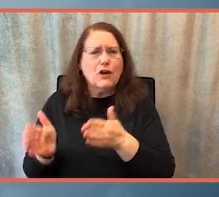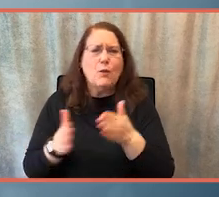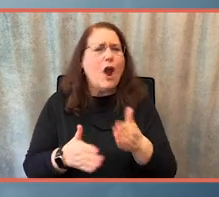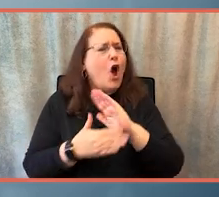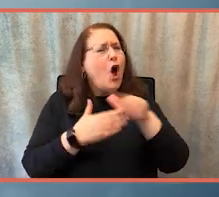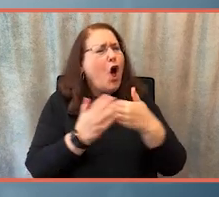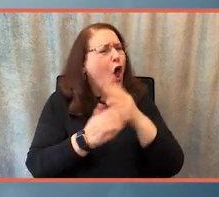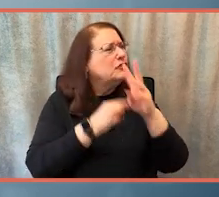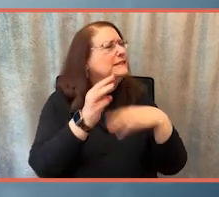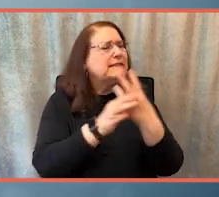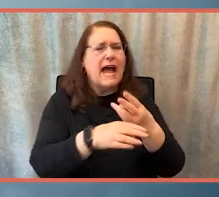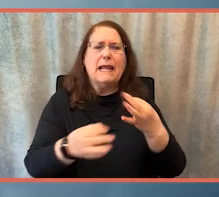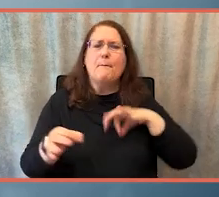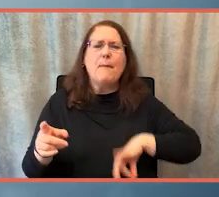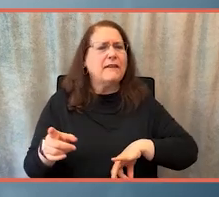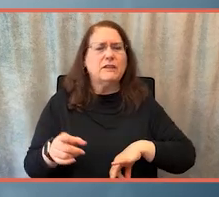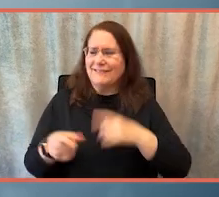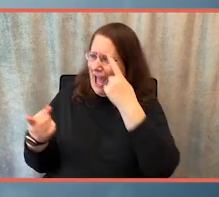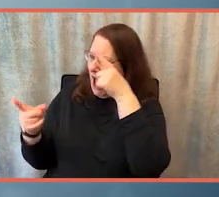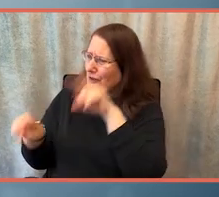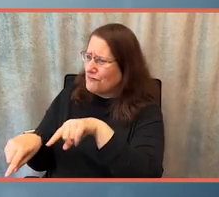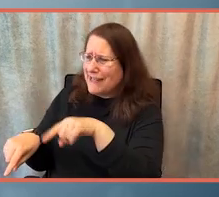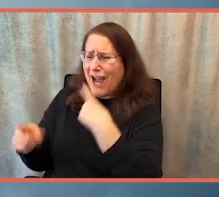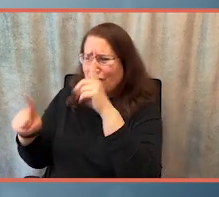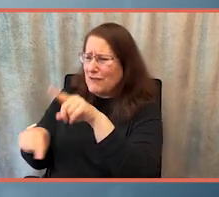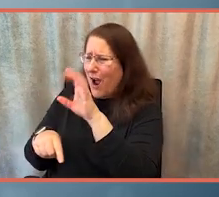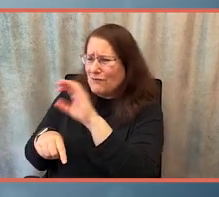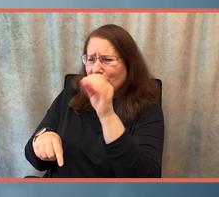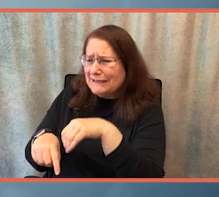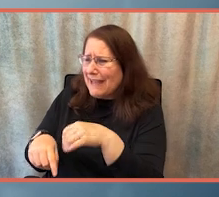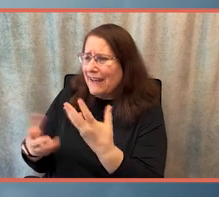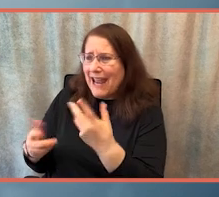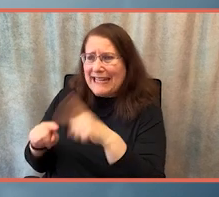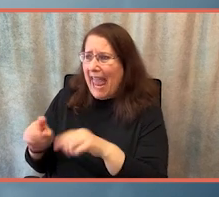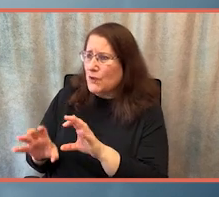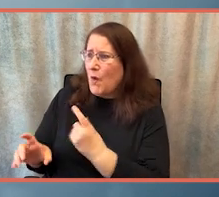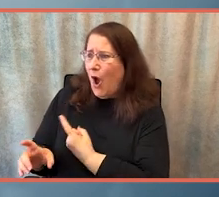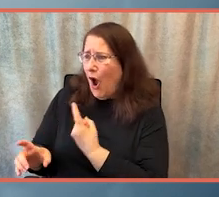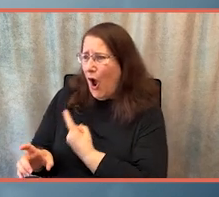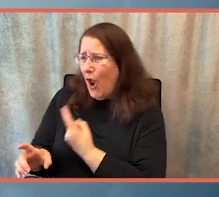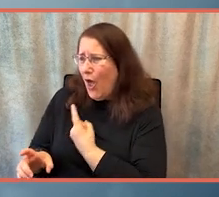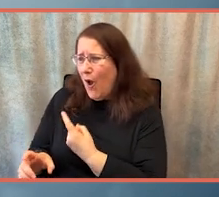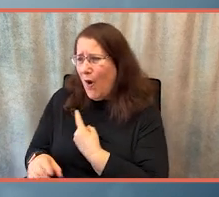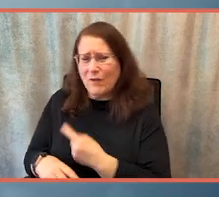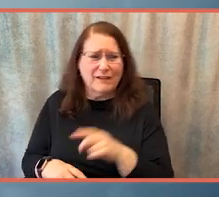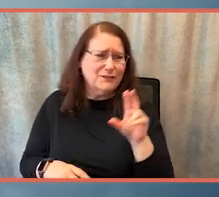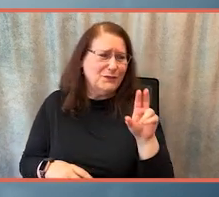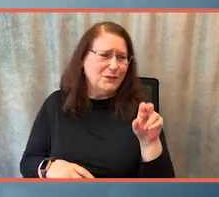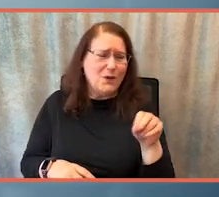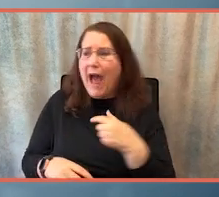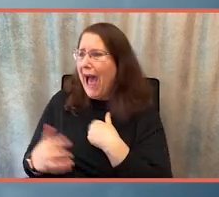benefits. Definitely. I couldn't agree more because we can't do it alone. No. No. I feel like I could talk to you all day. You are